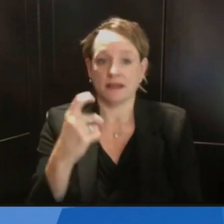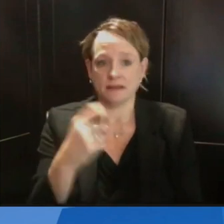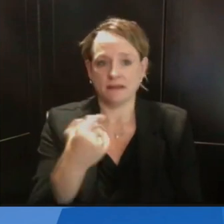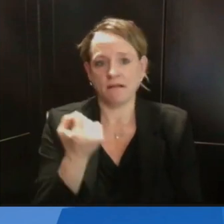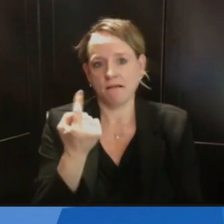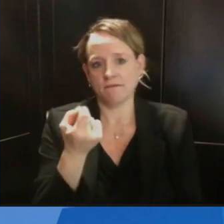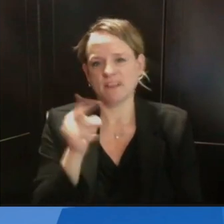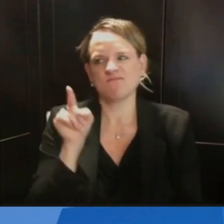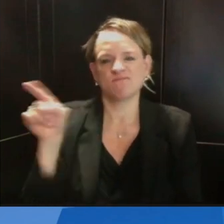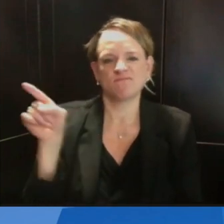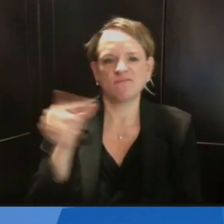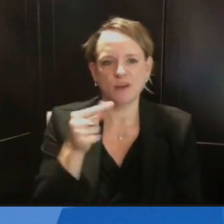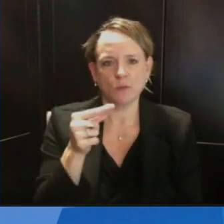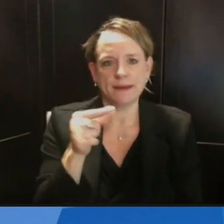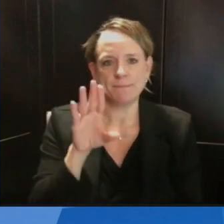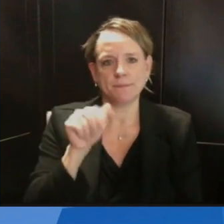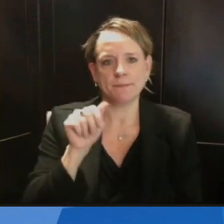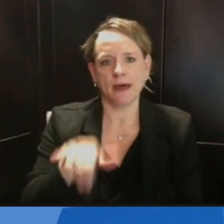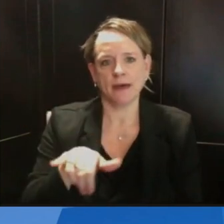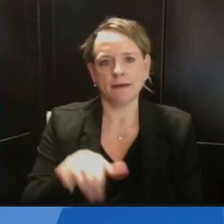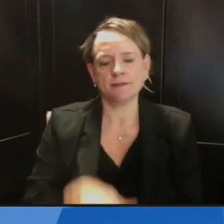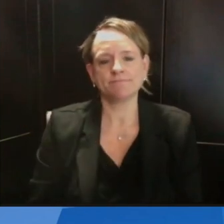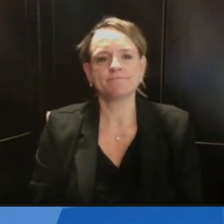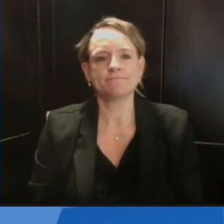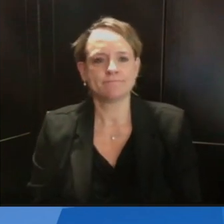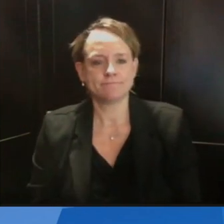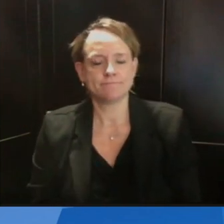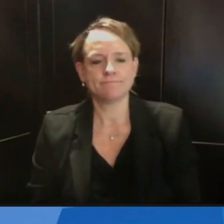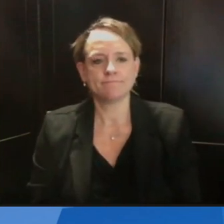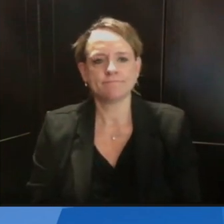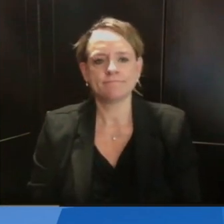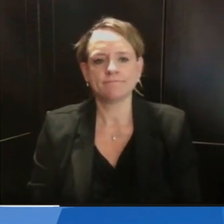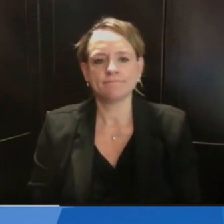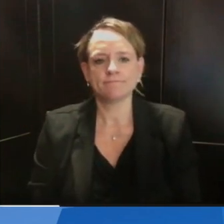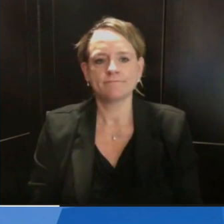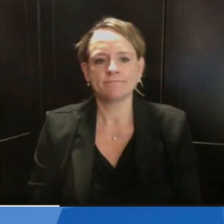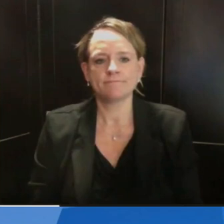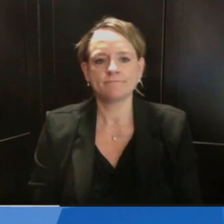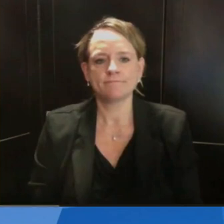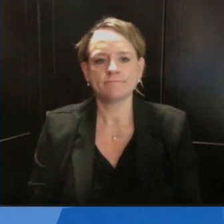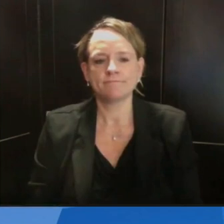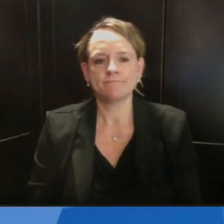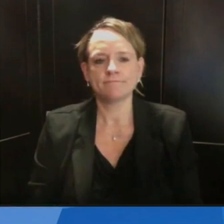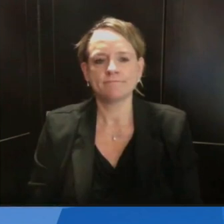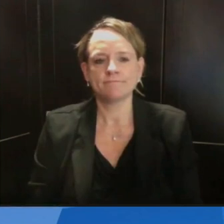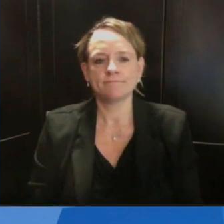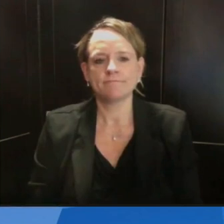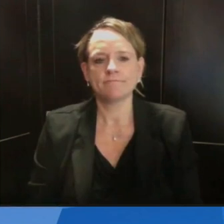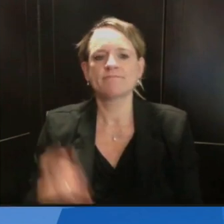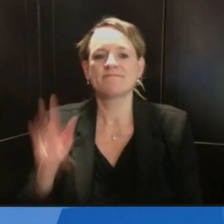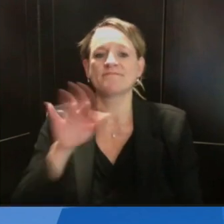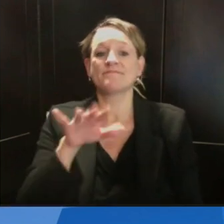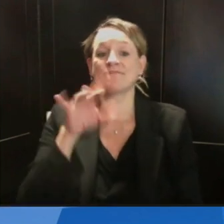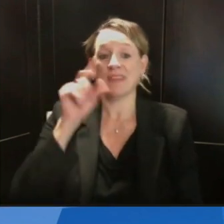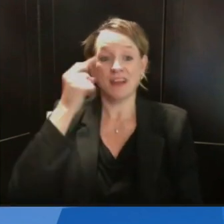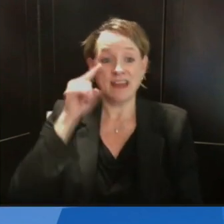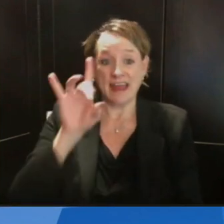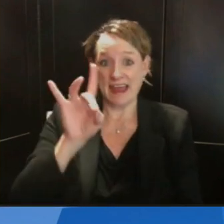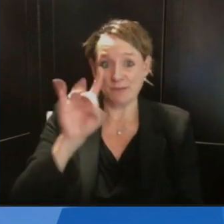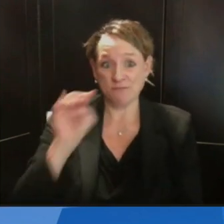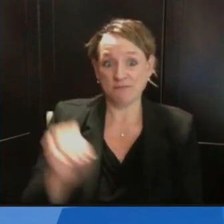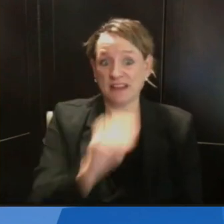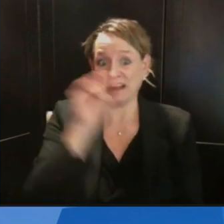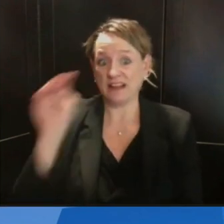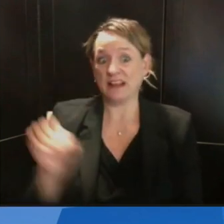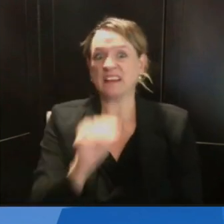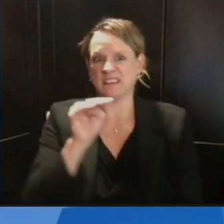Good afternoon and thank you for taking my question. Governor Evers, how will the $8 million for testing be distributed to universities? And what